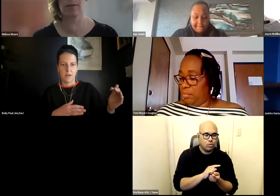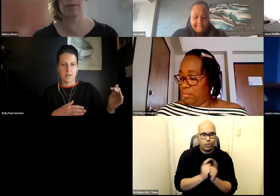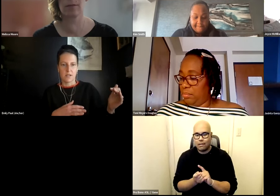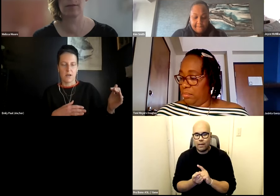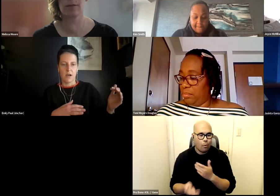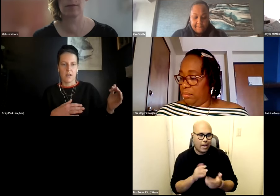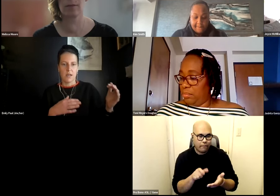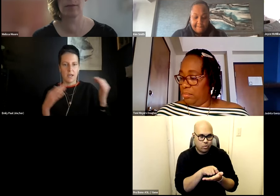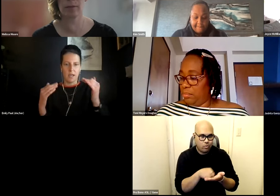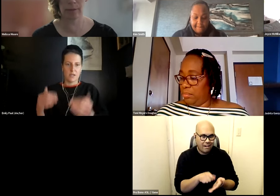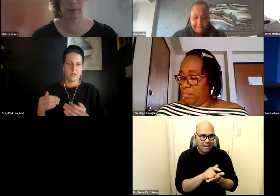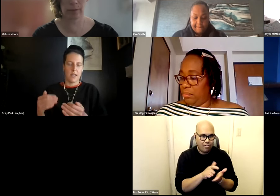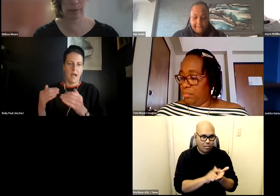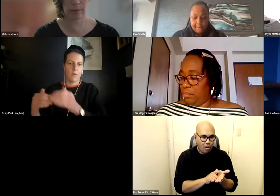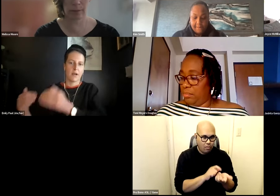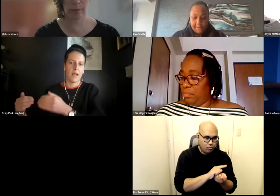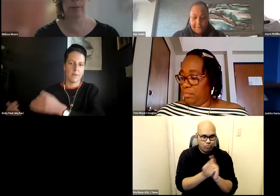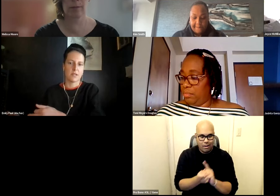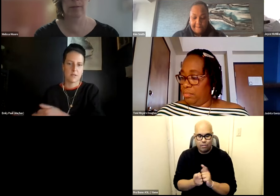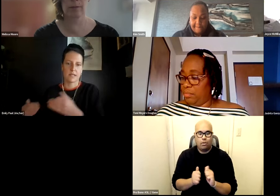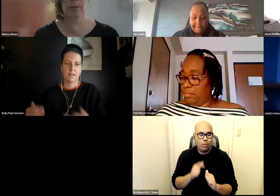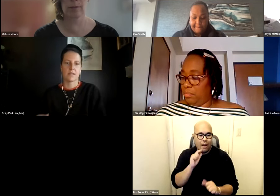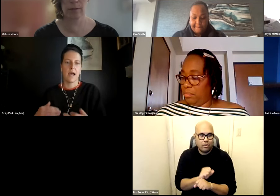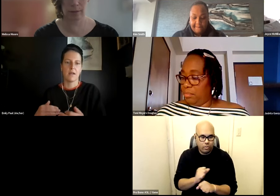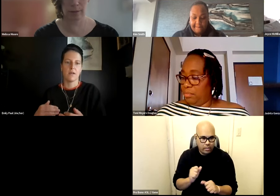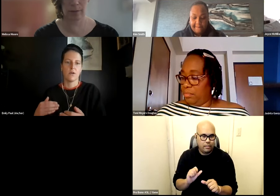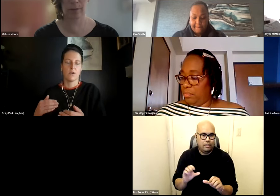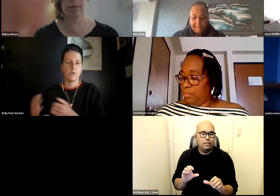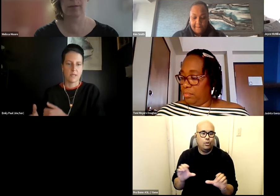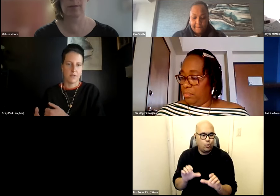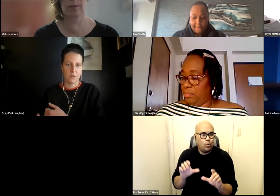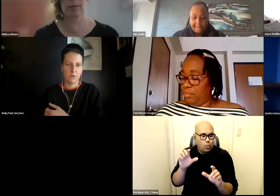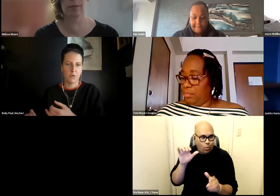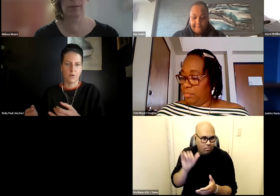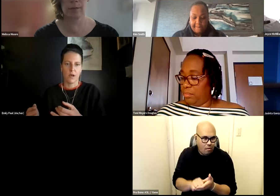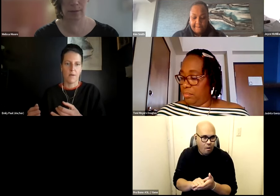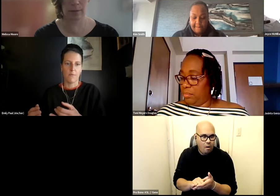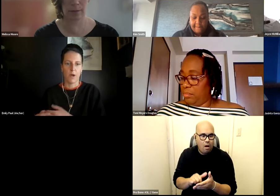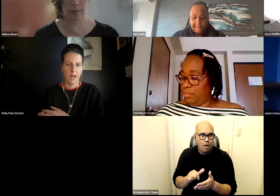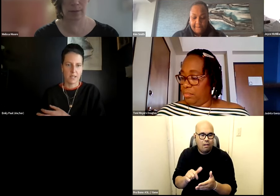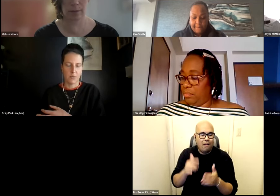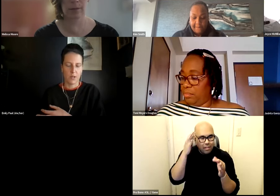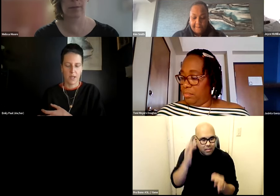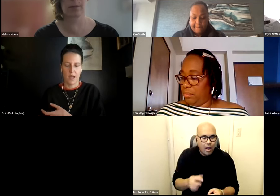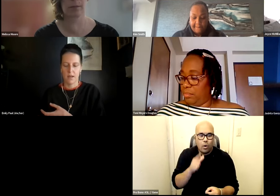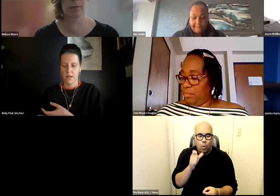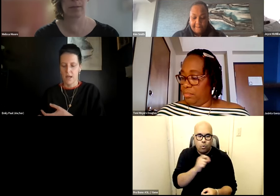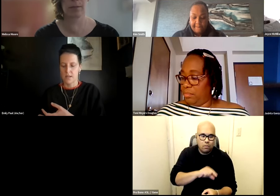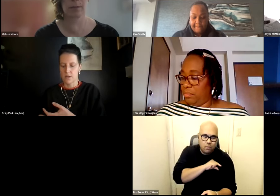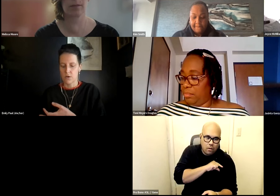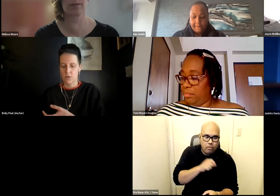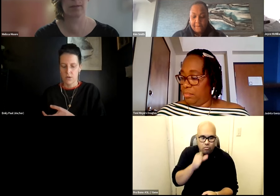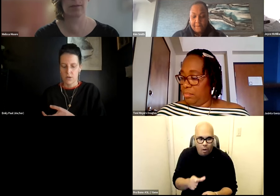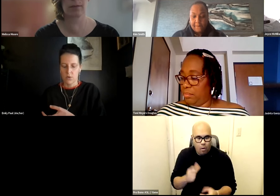is written into the law into like how we're going to administer this and decide who's eligible um what kind of support they get